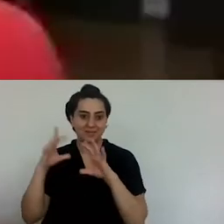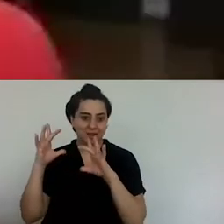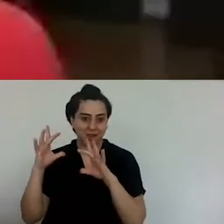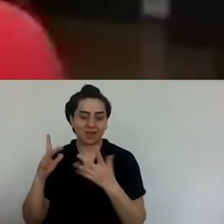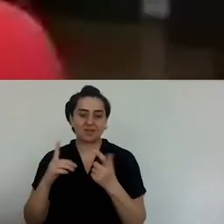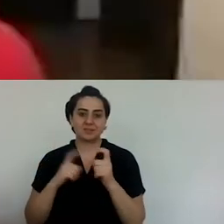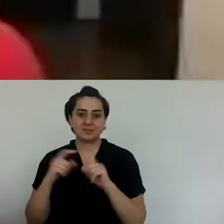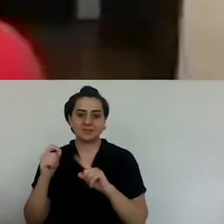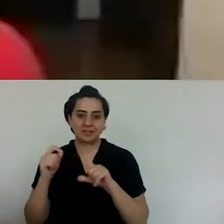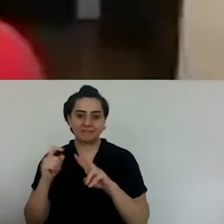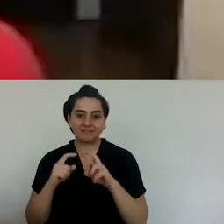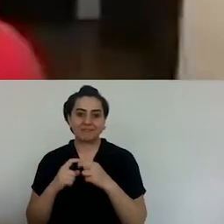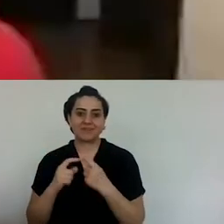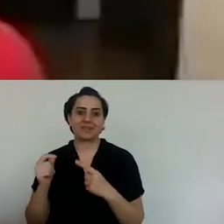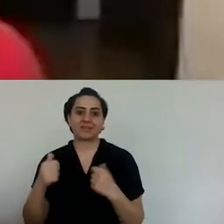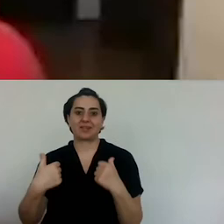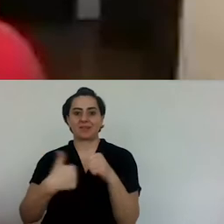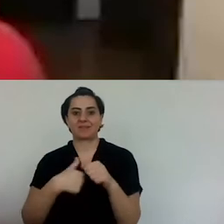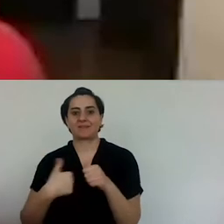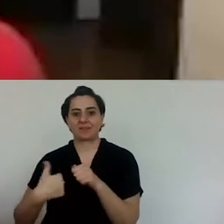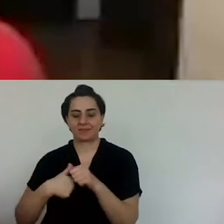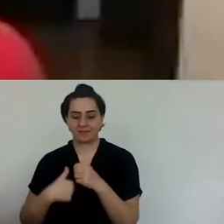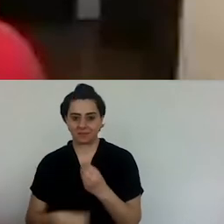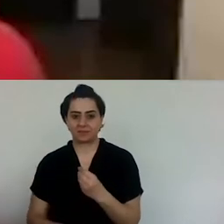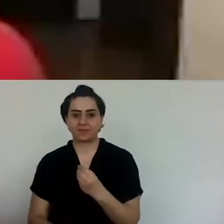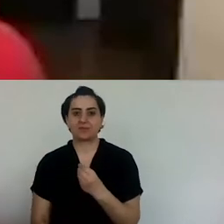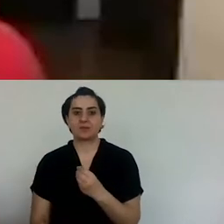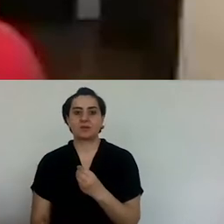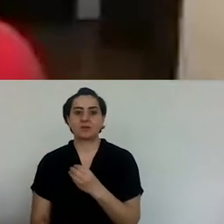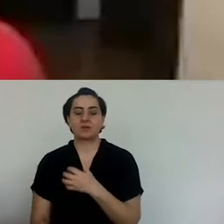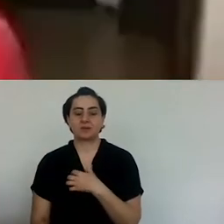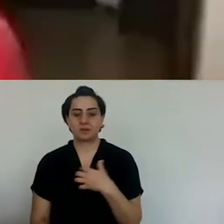wives were from Silivri, Tekirda.